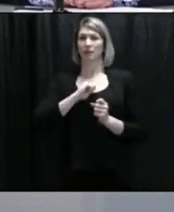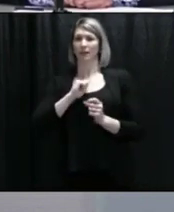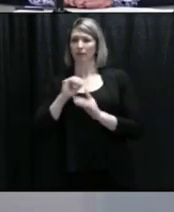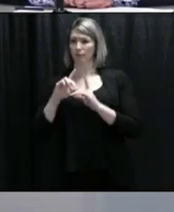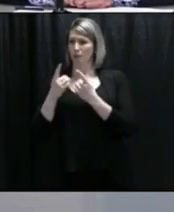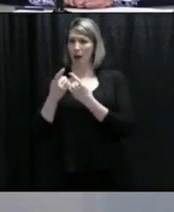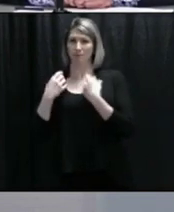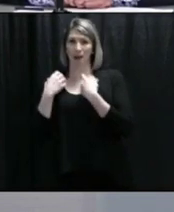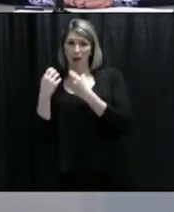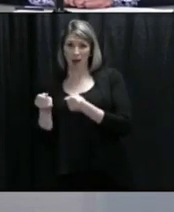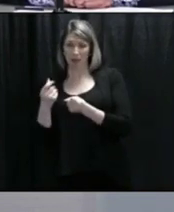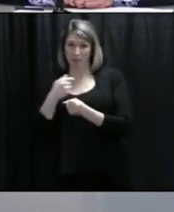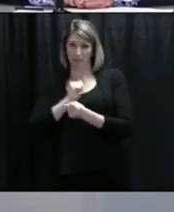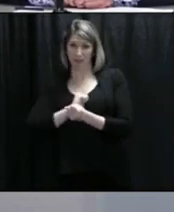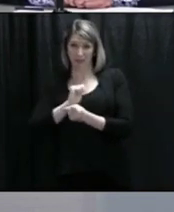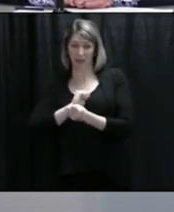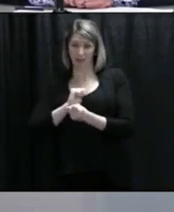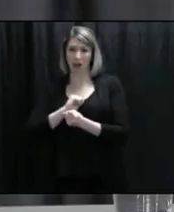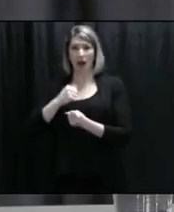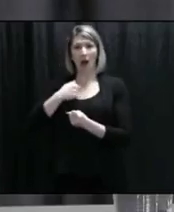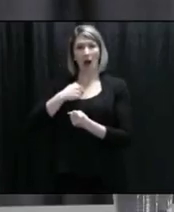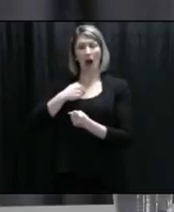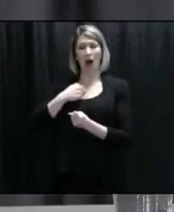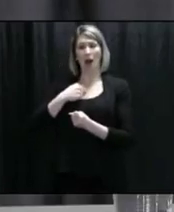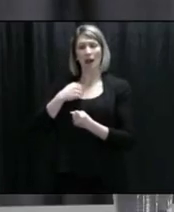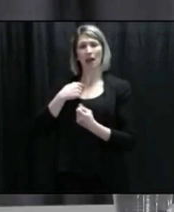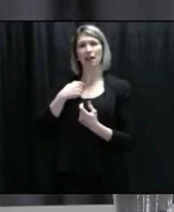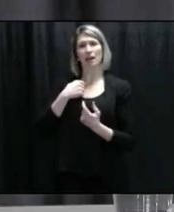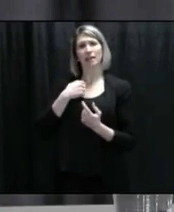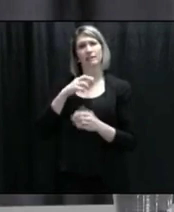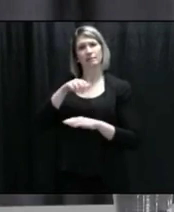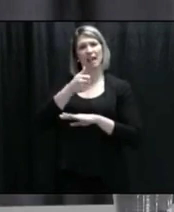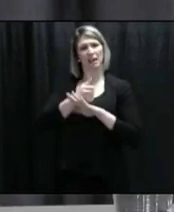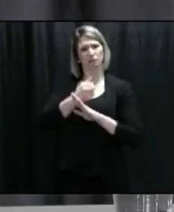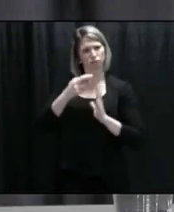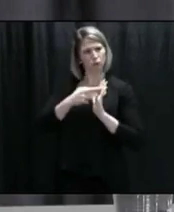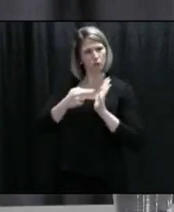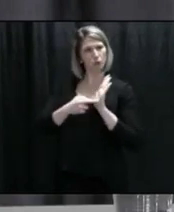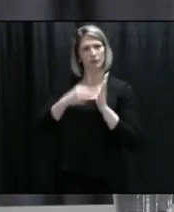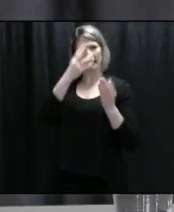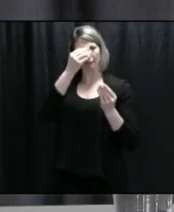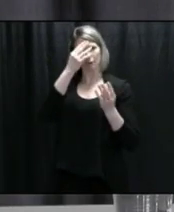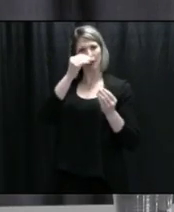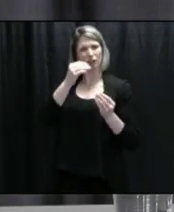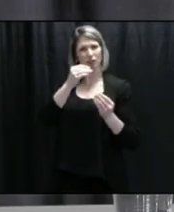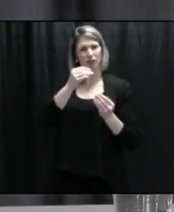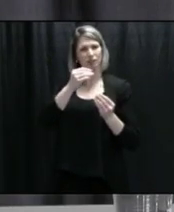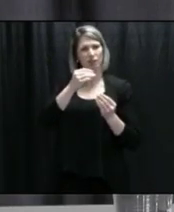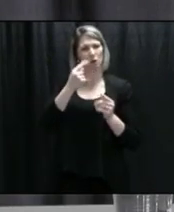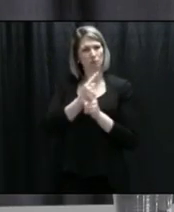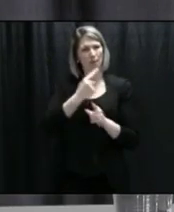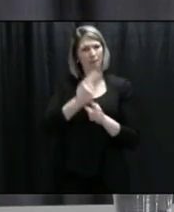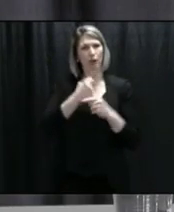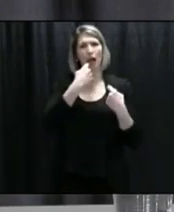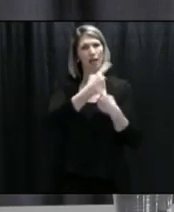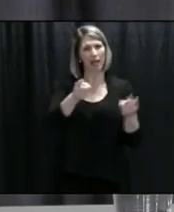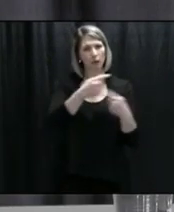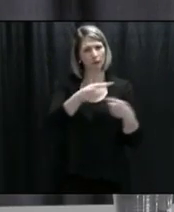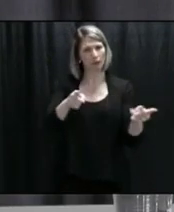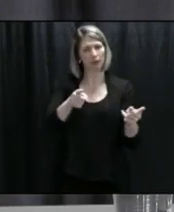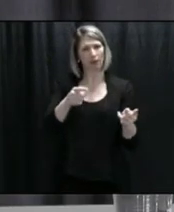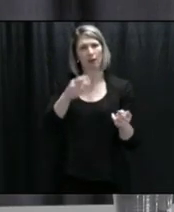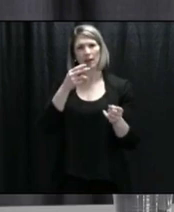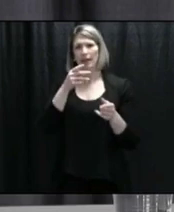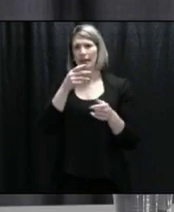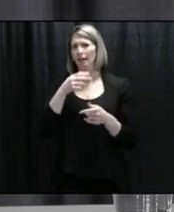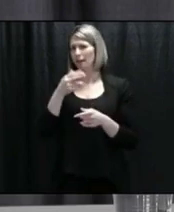responsible for enforcing and administering the public, the Personal Health Information Act. What we decided when we released the